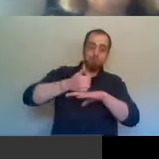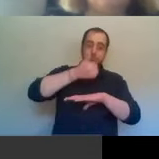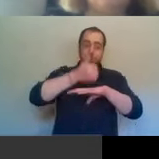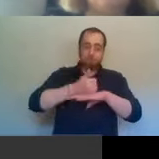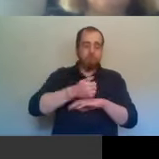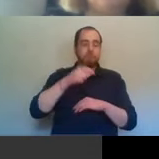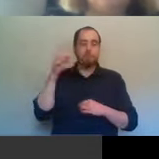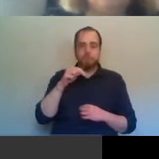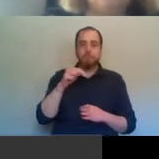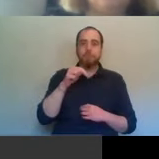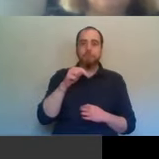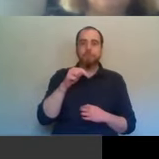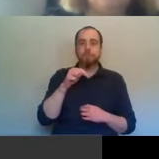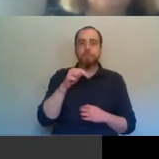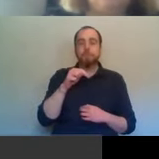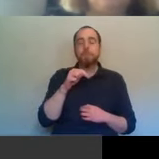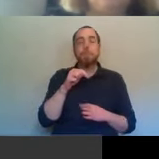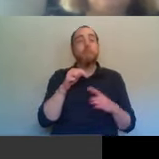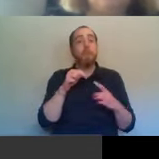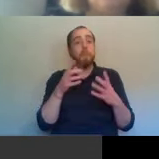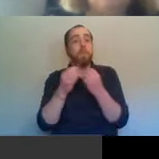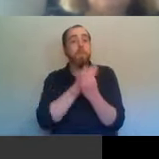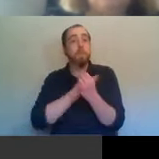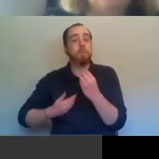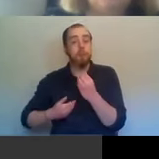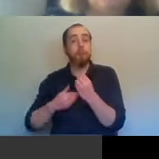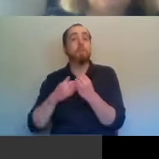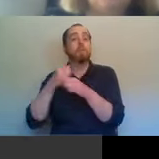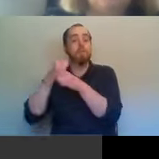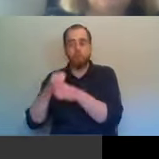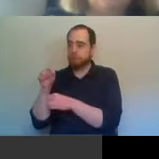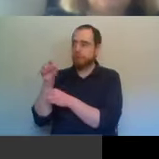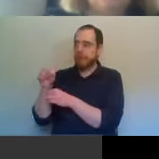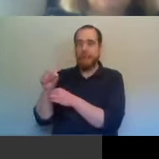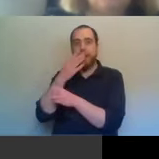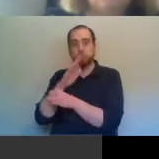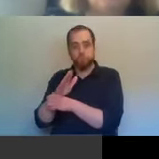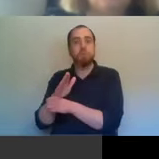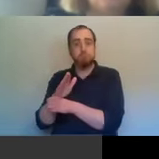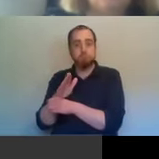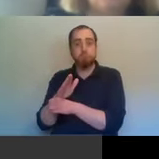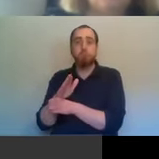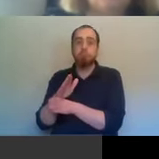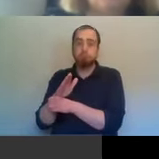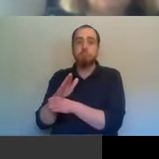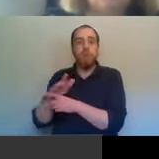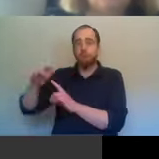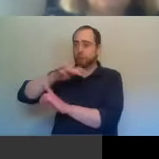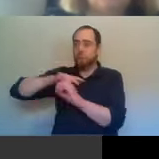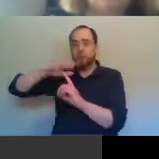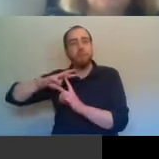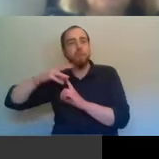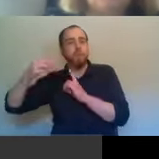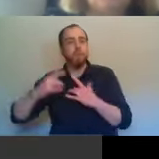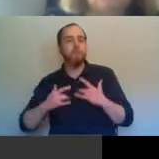A lot of the Protestant churches would have held equally socially conservative views. It's